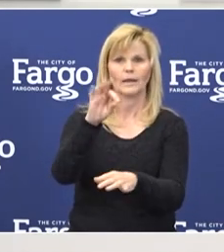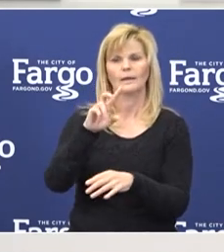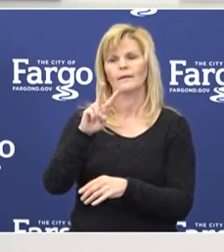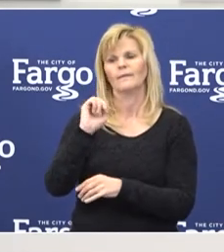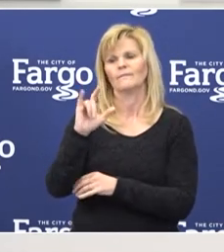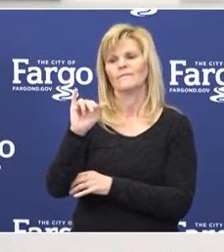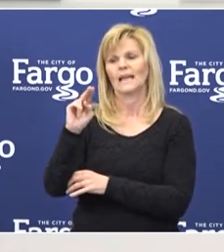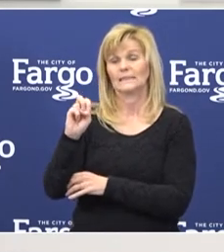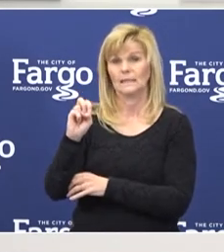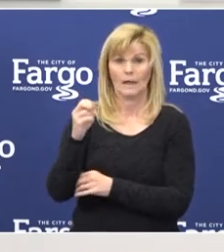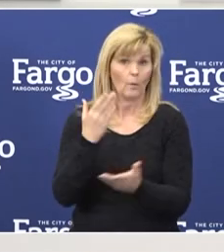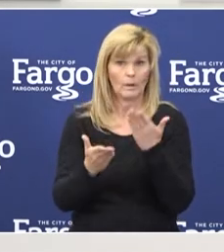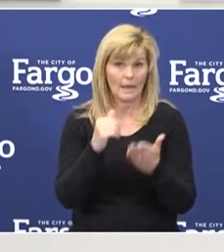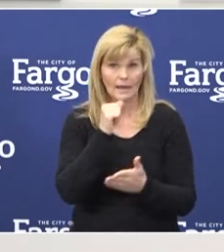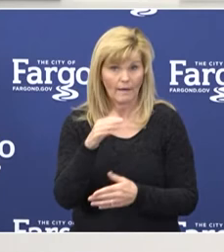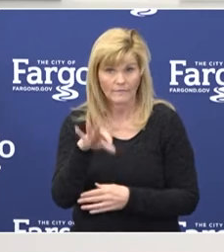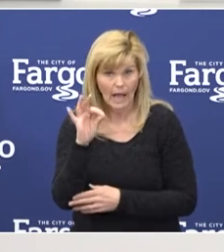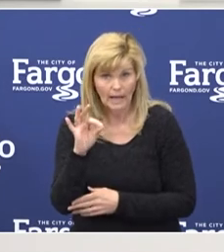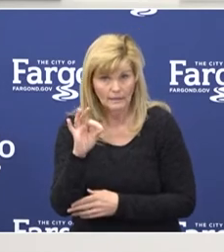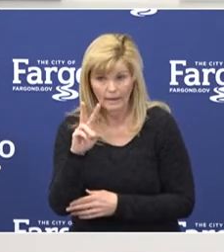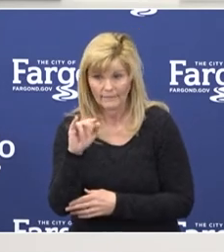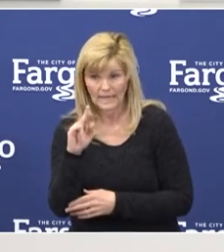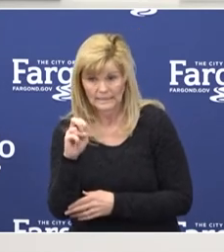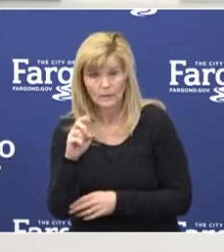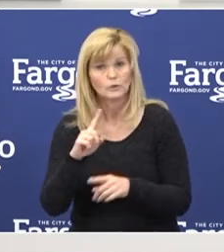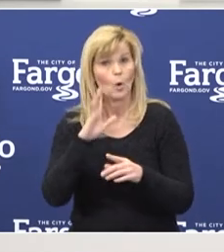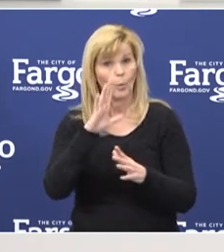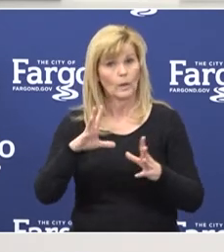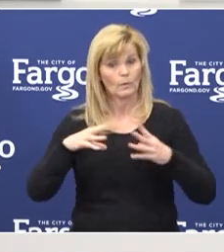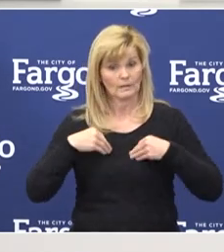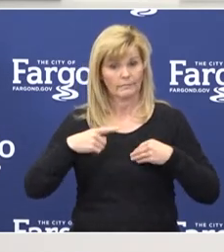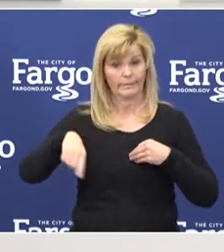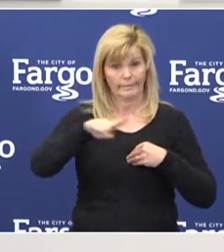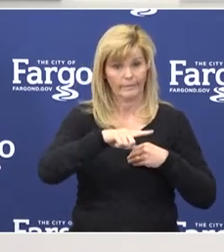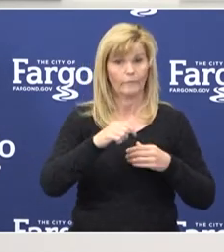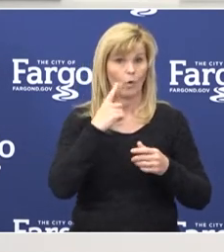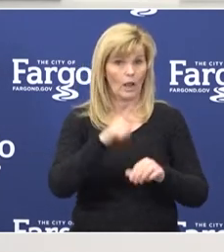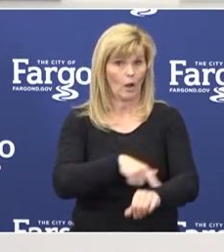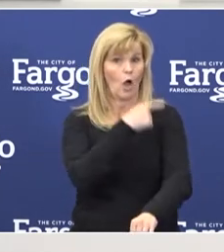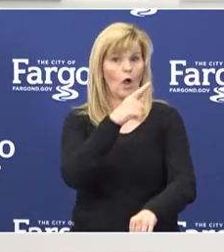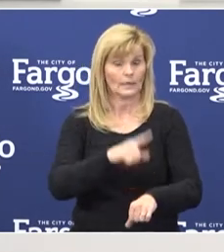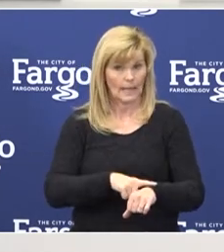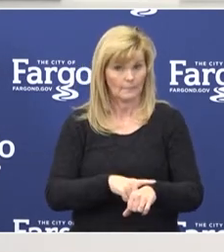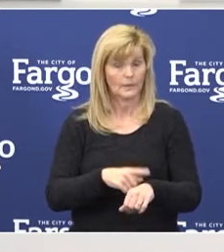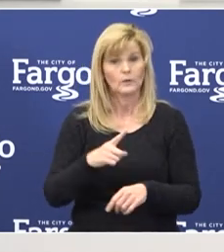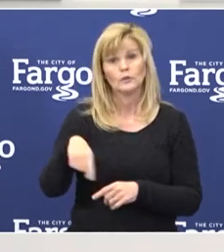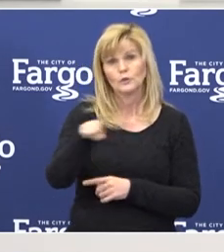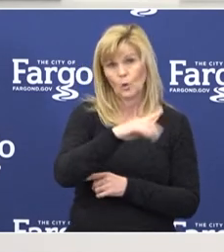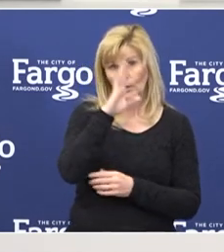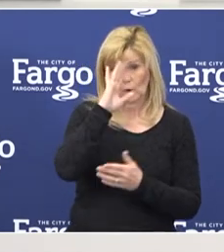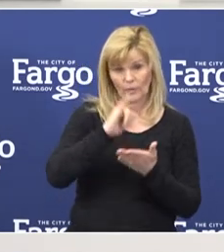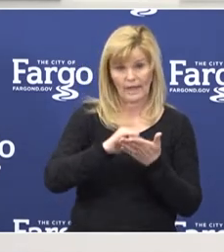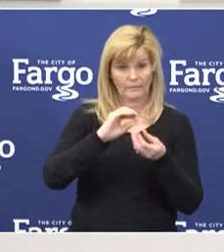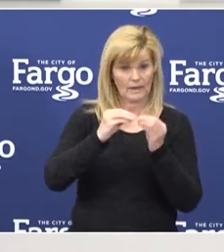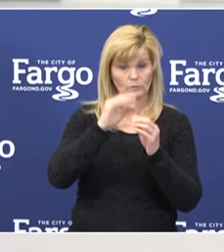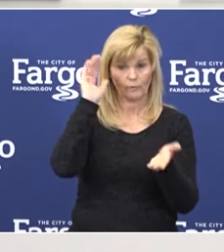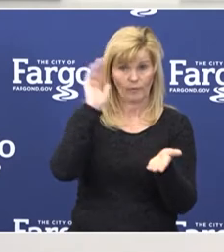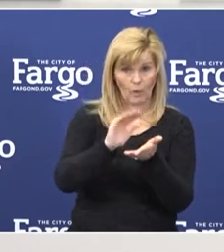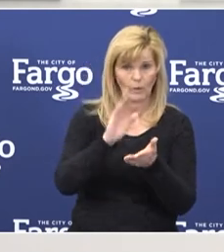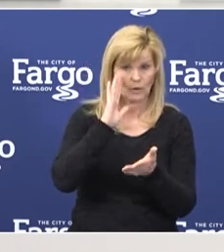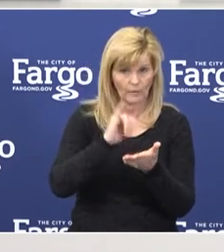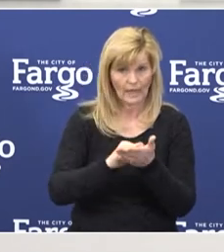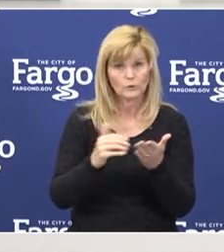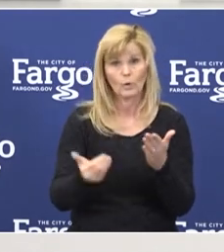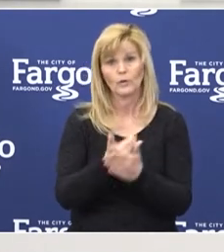so we're going to be living with this for quite some time. And if all of us accept it, at least until the fall, then we know that that's going to happen. So the new